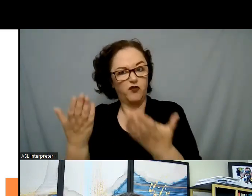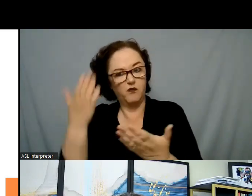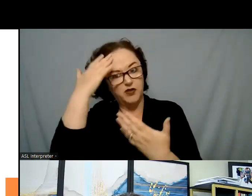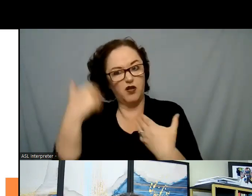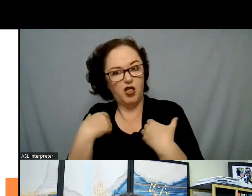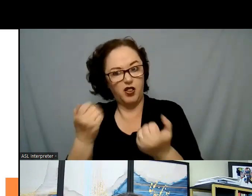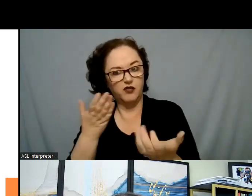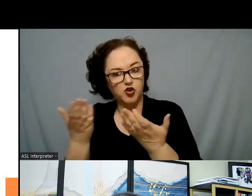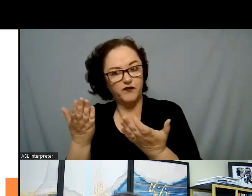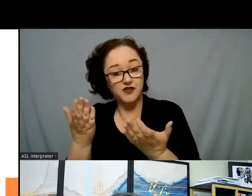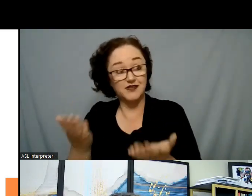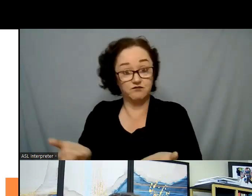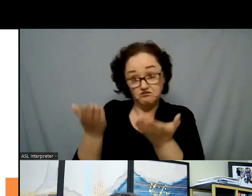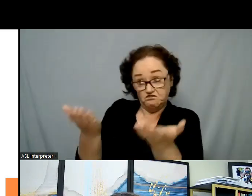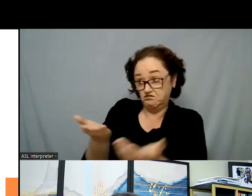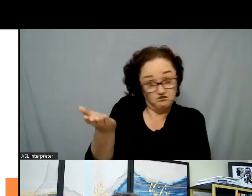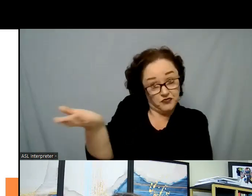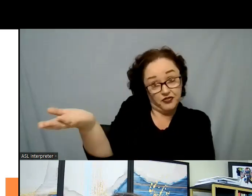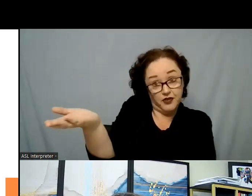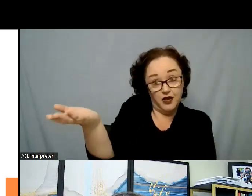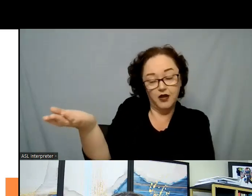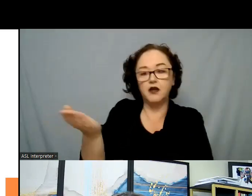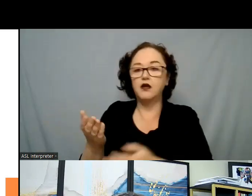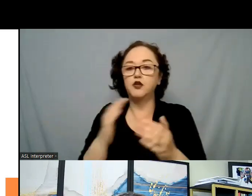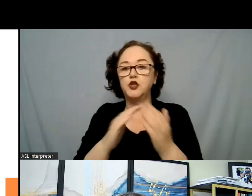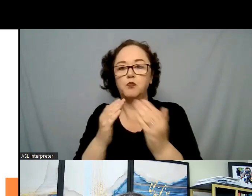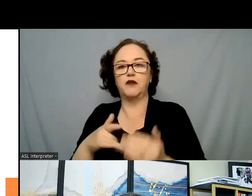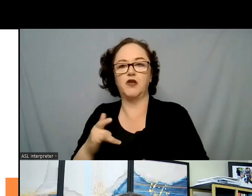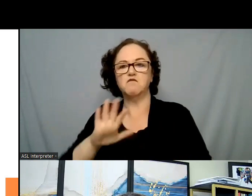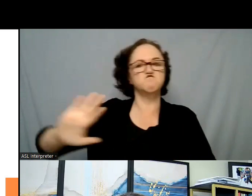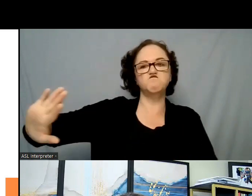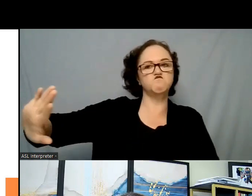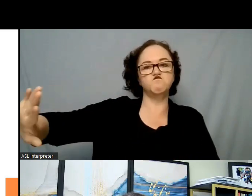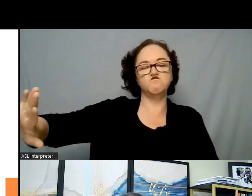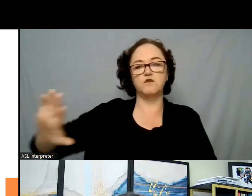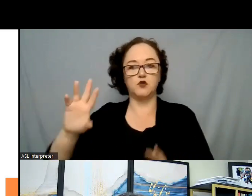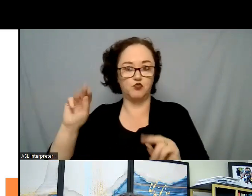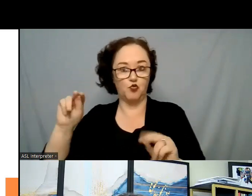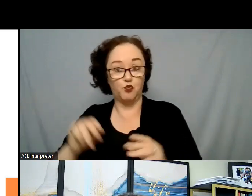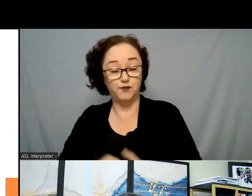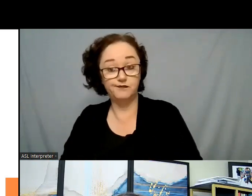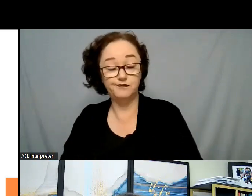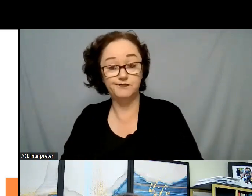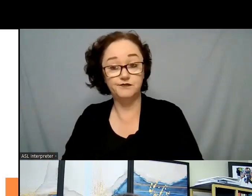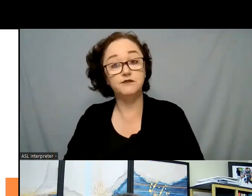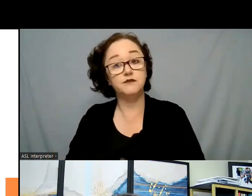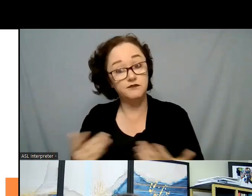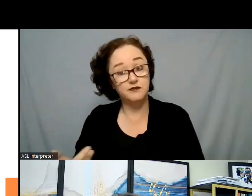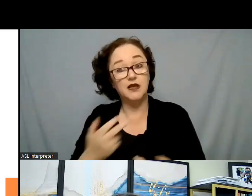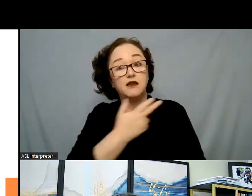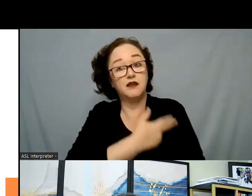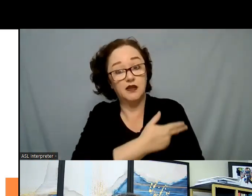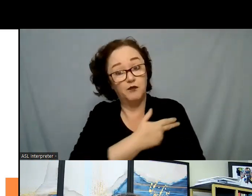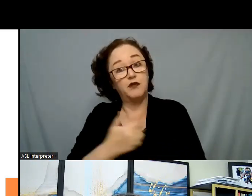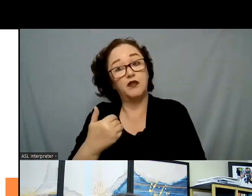again, now, after the fact, learning of this information, the hospital had information to make informed decisions about moving